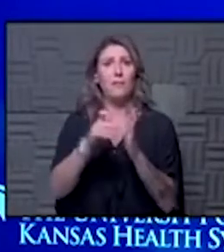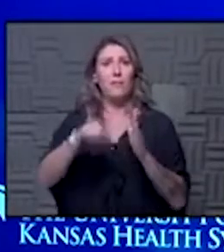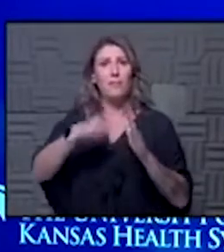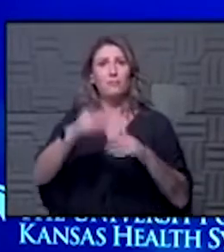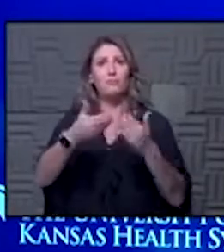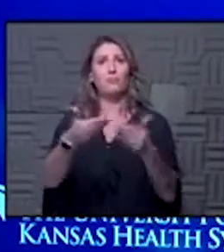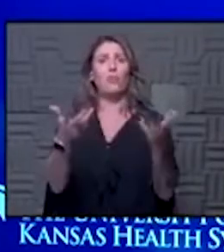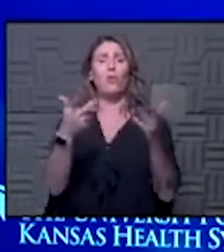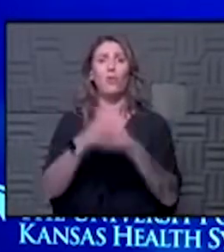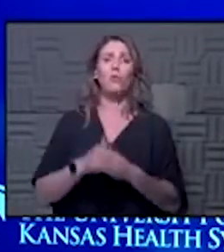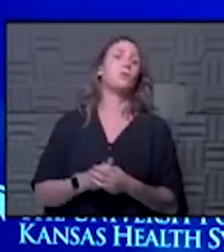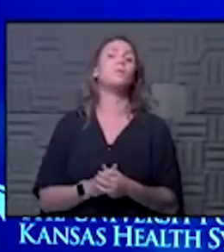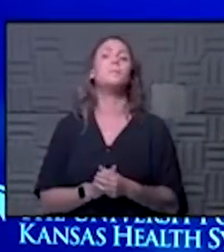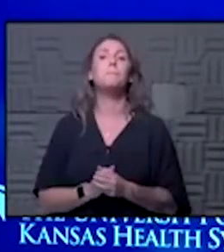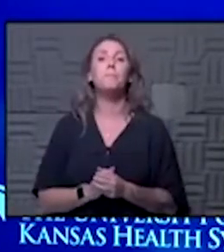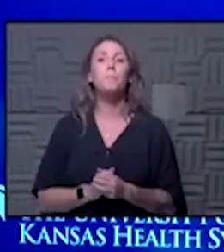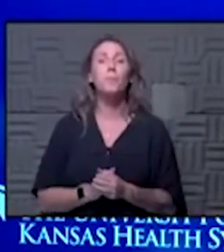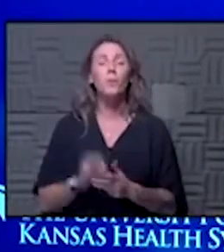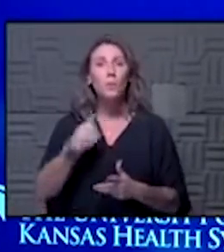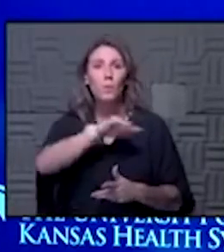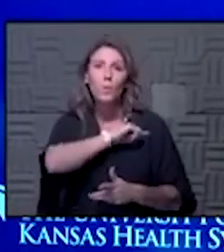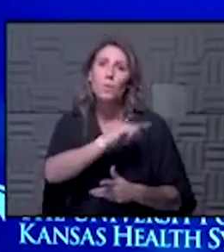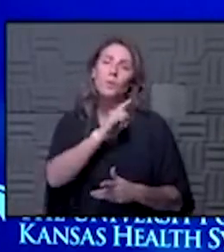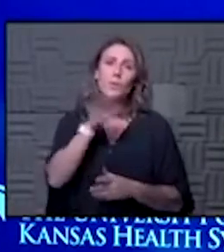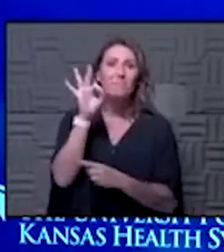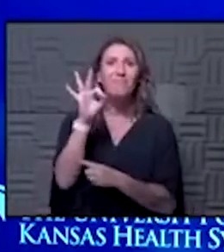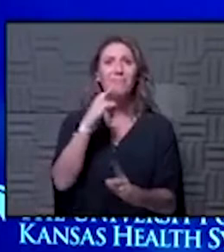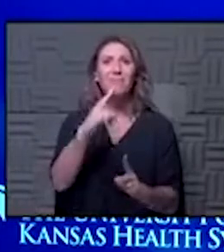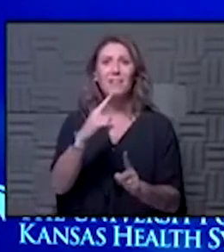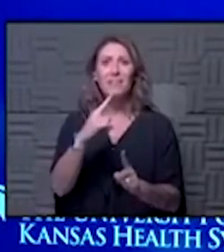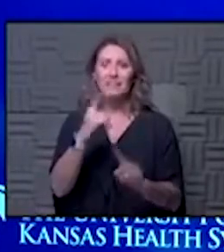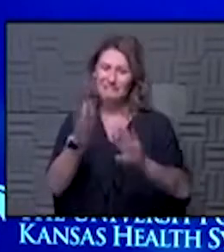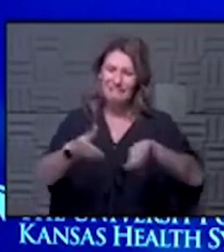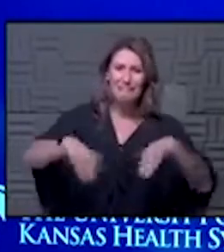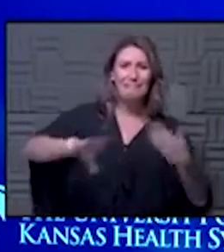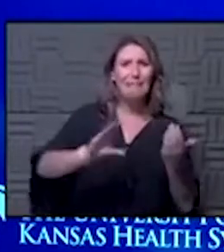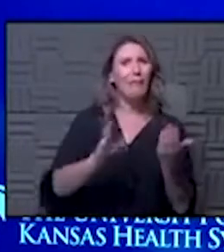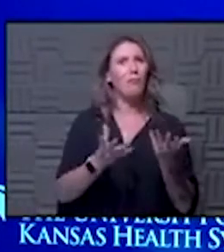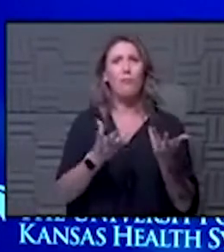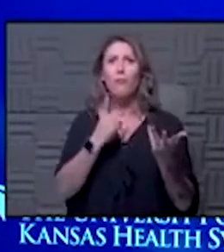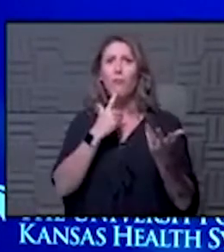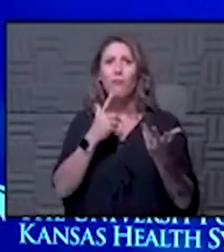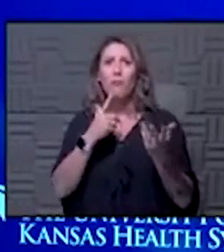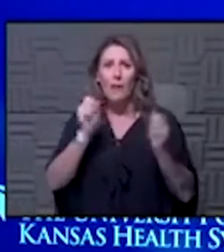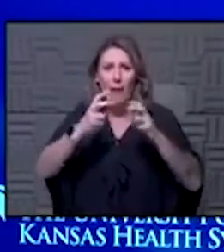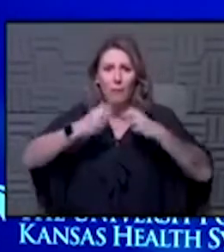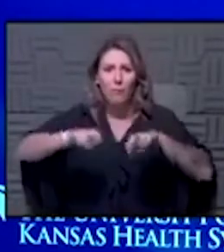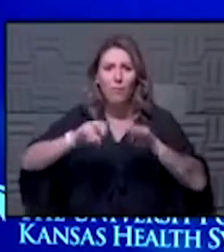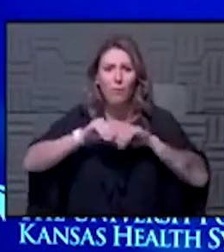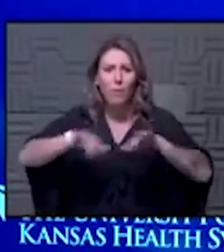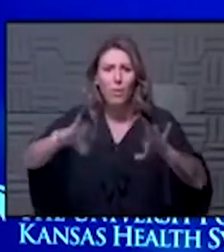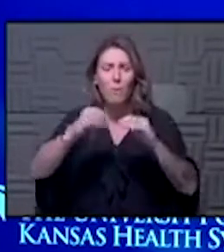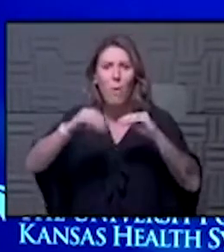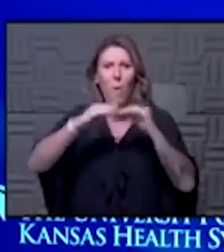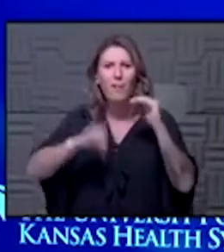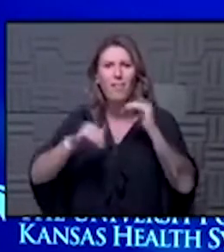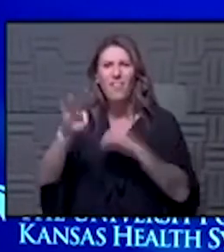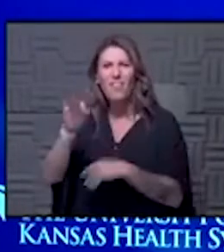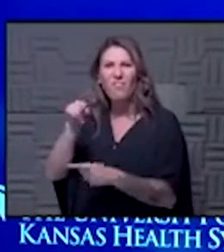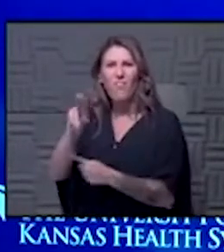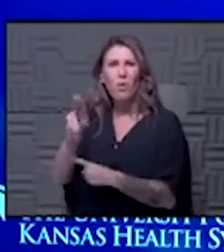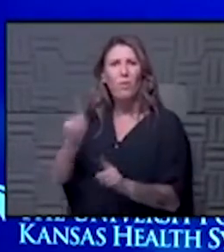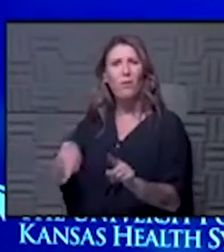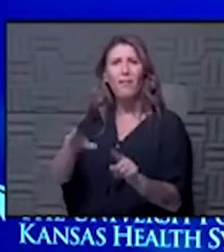and and it's what we've been saying along this is a far deadlier disease it's far more transmissible than the flu and it's far more deadly